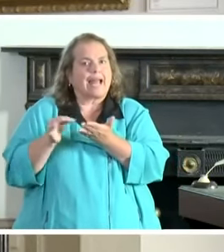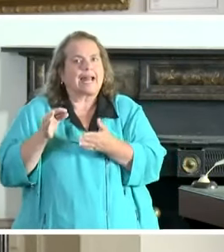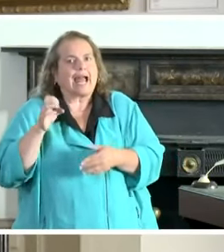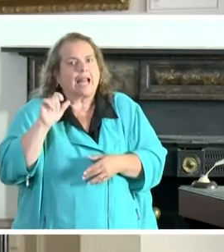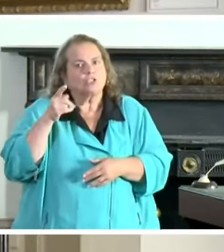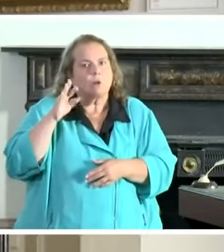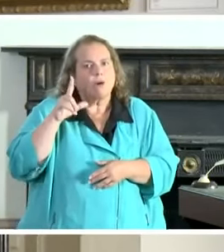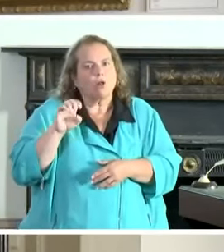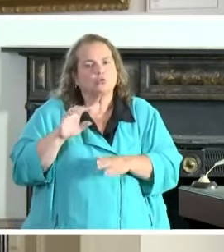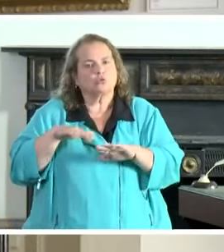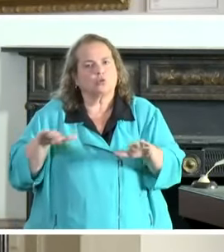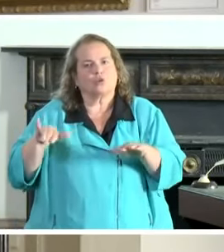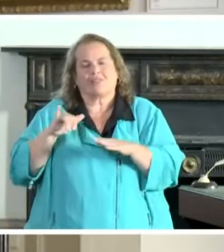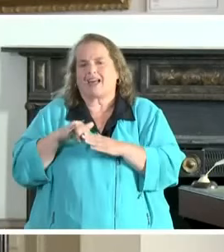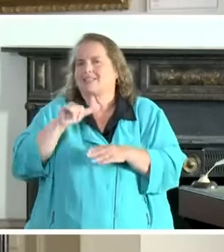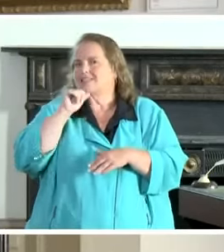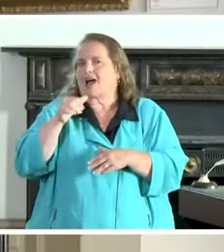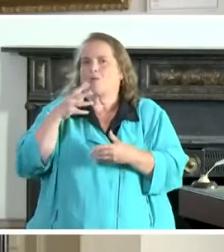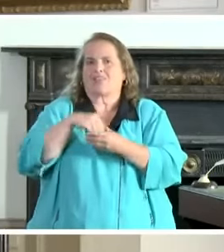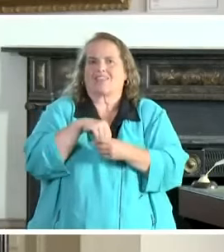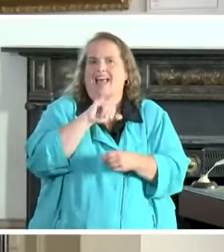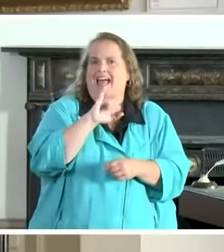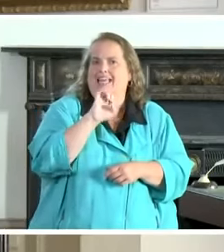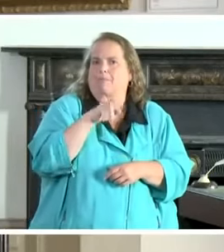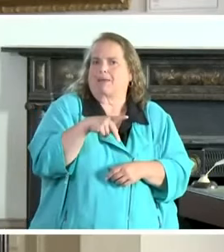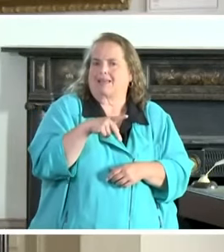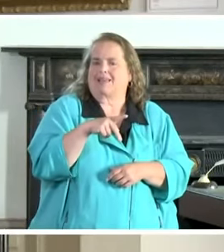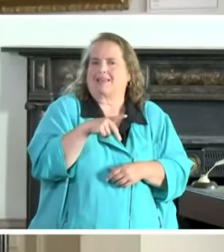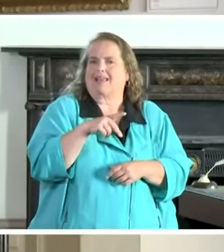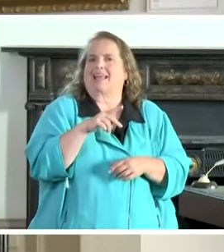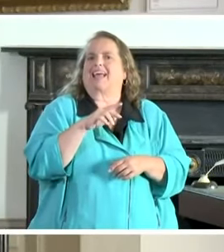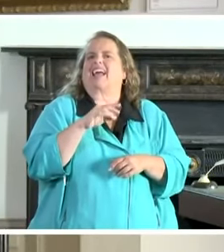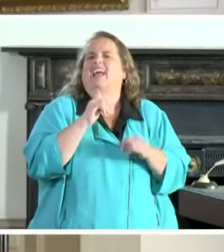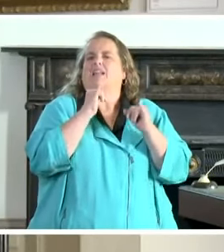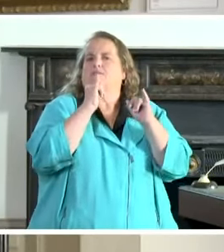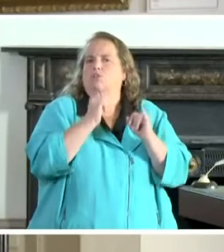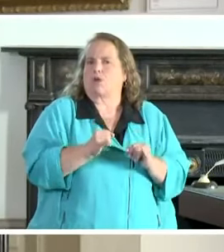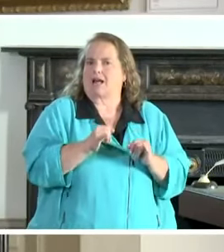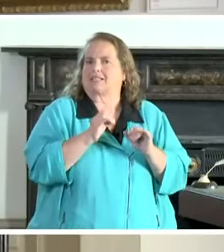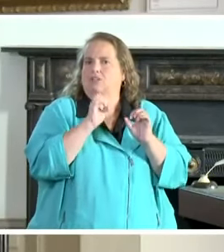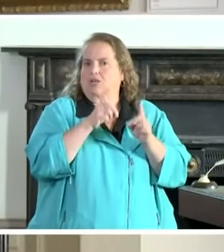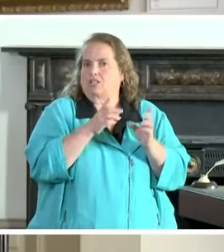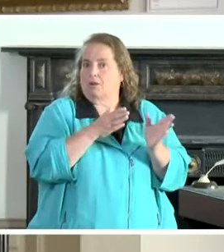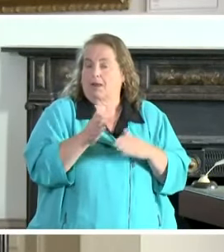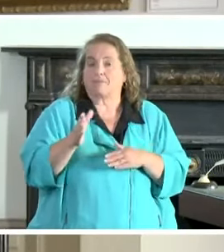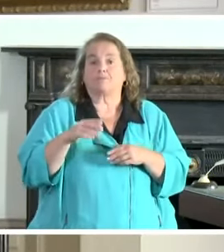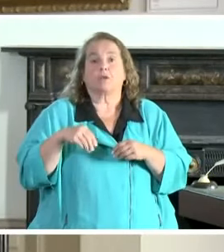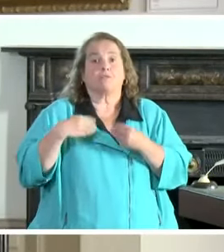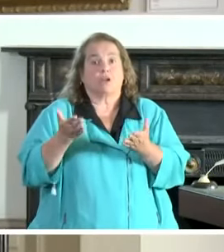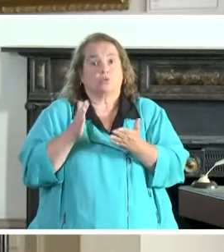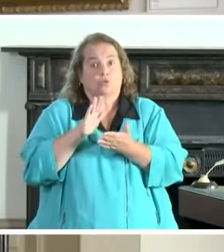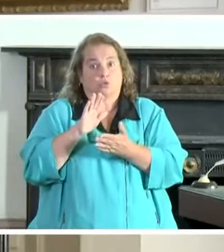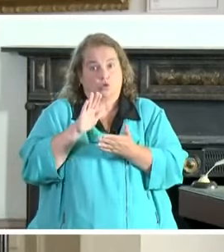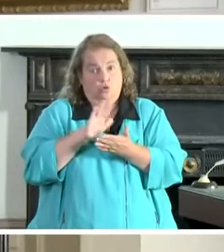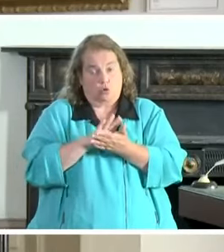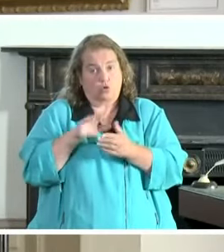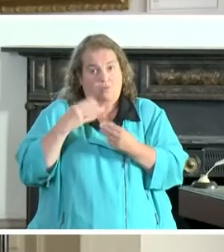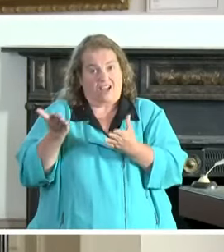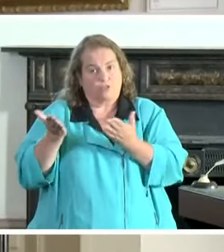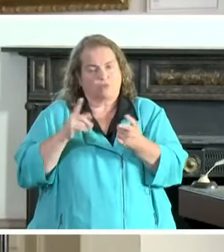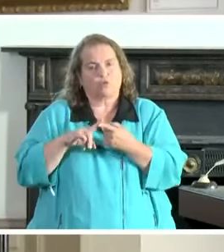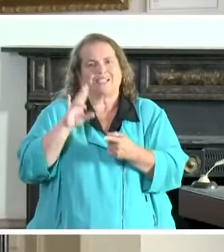outside of the IEP or individualized education plan, allowing schools to provide services to 75%